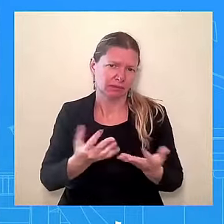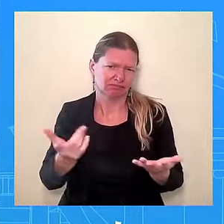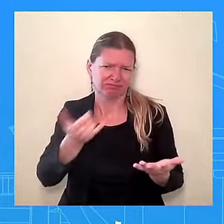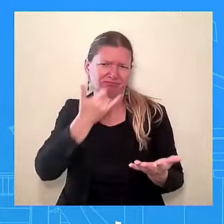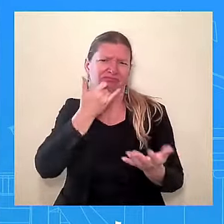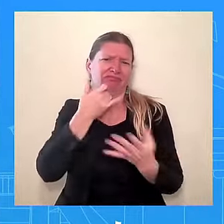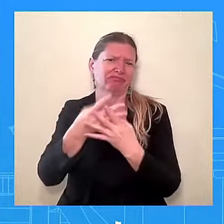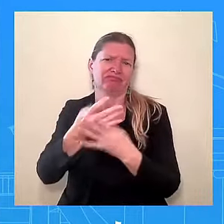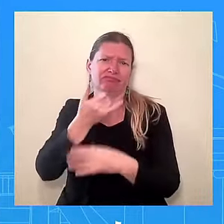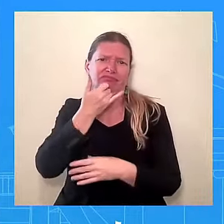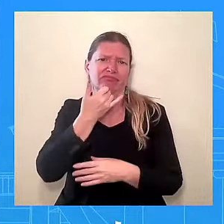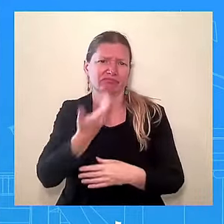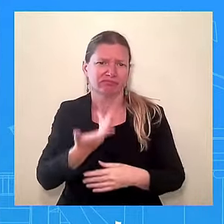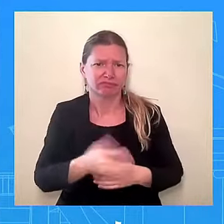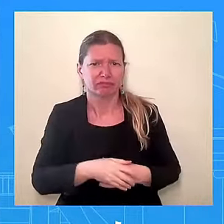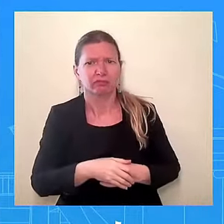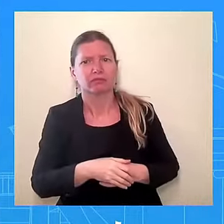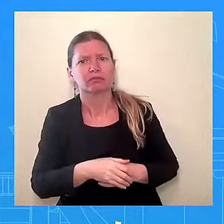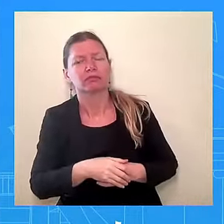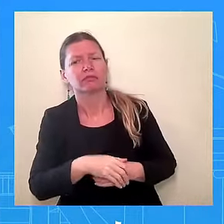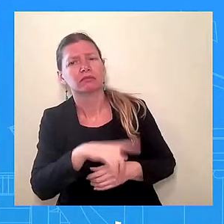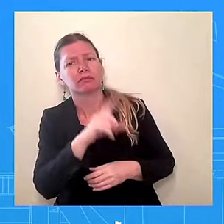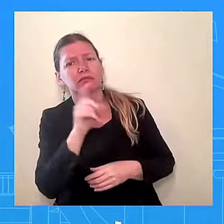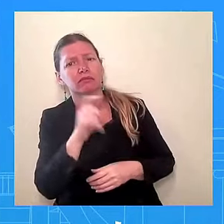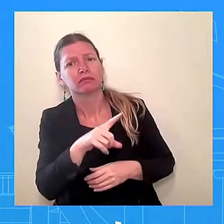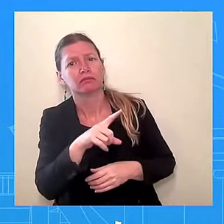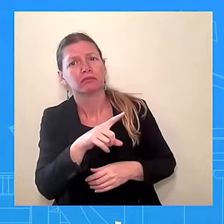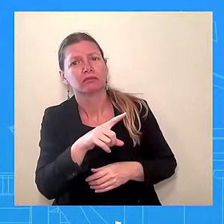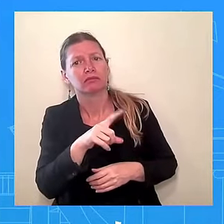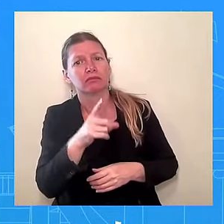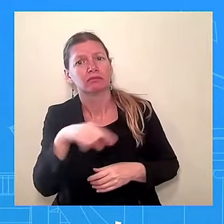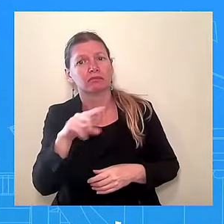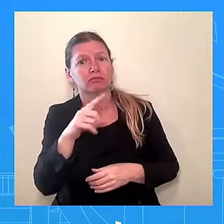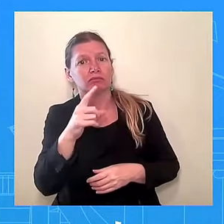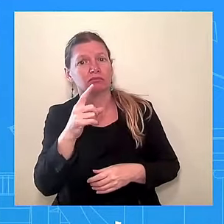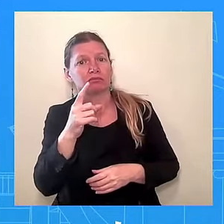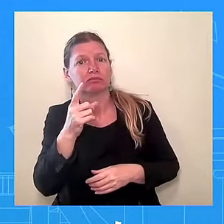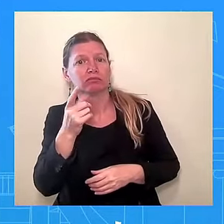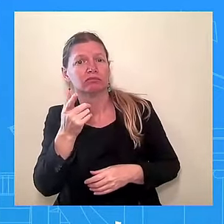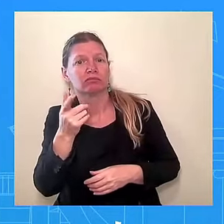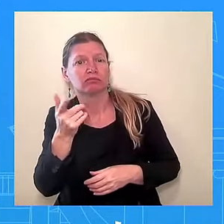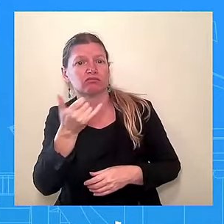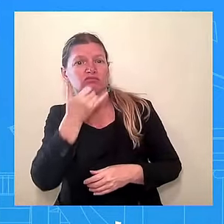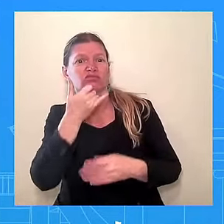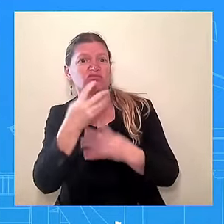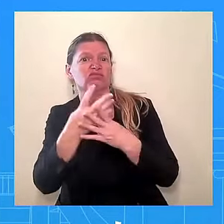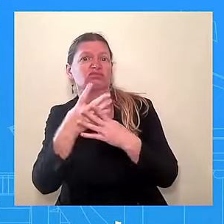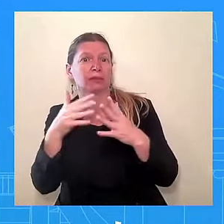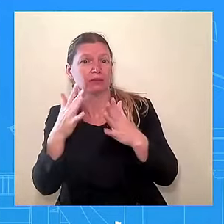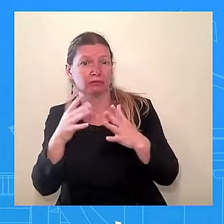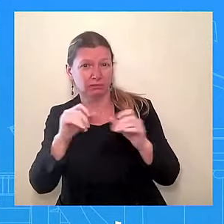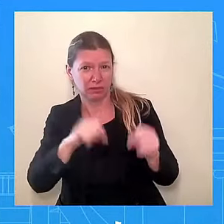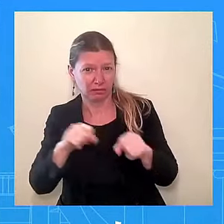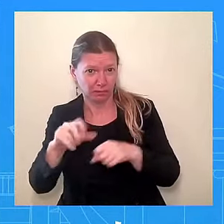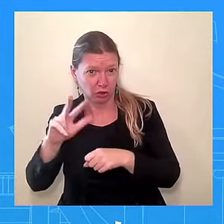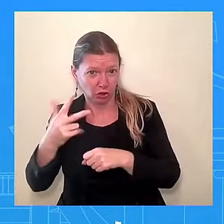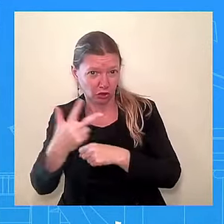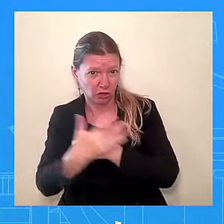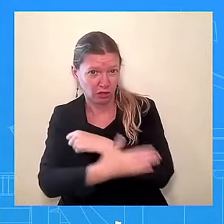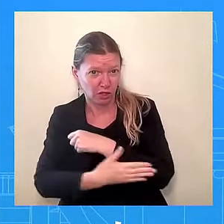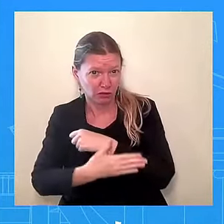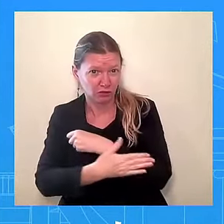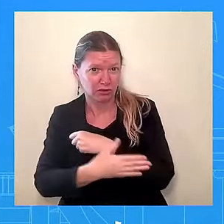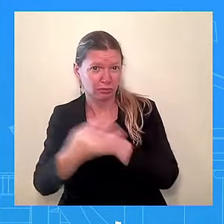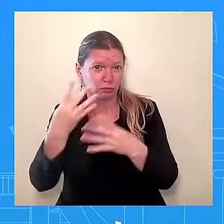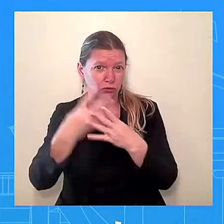could they possibly involve a third country, a prison swamp, involving Germany, for instance? Is that a possibility? I